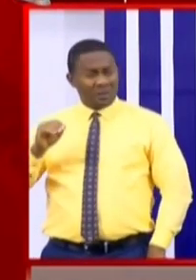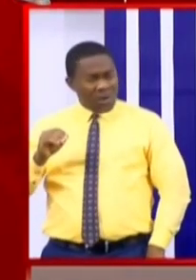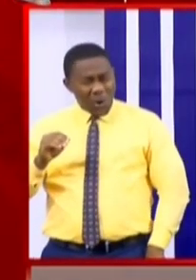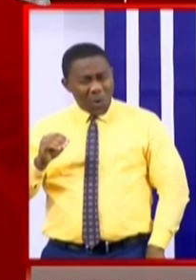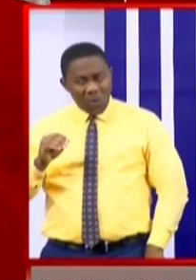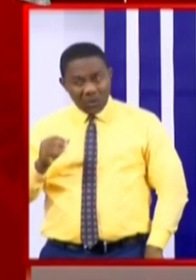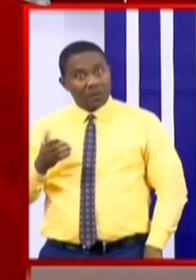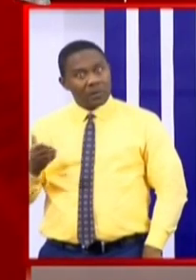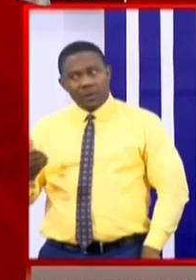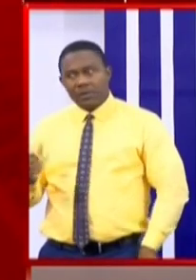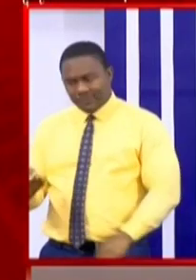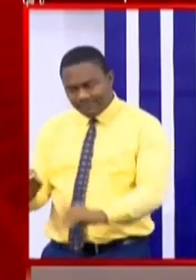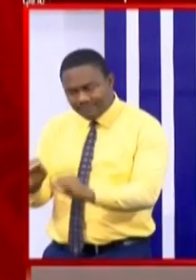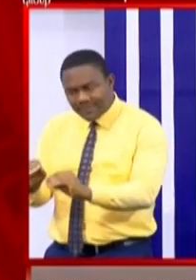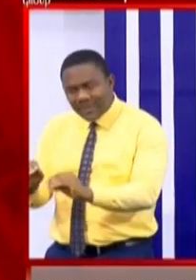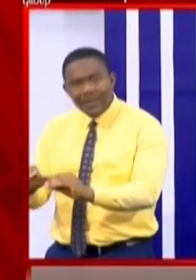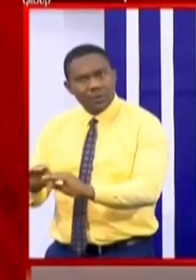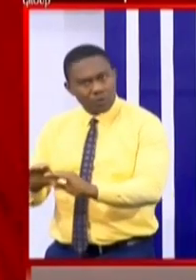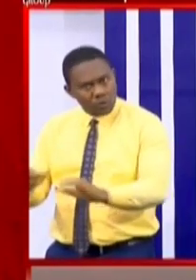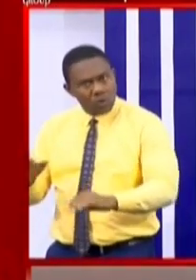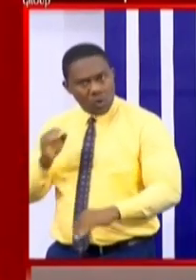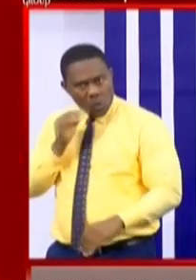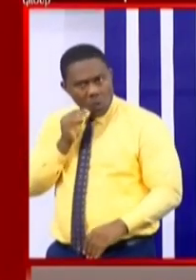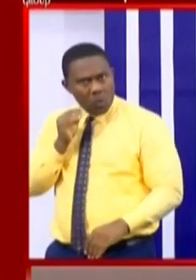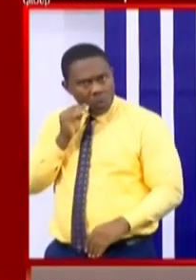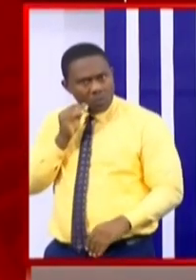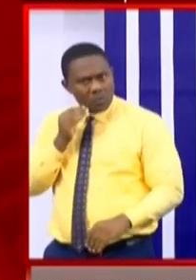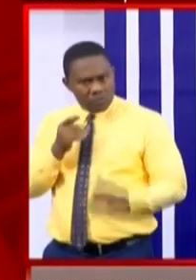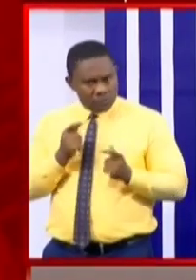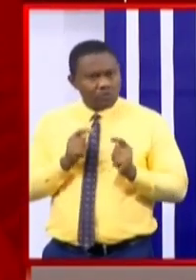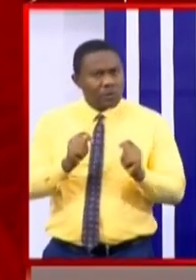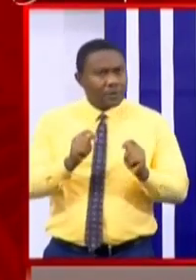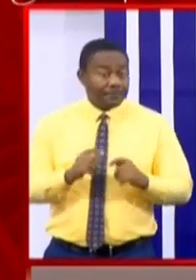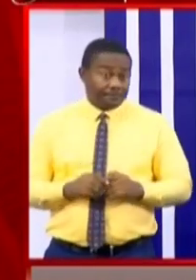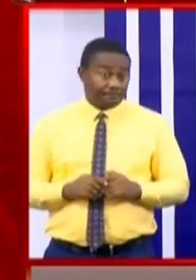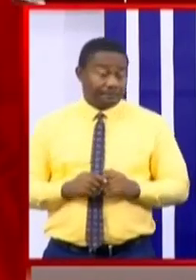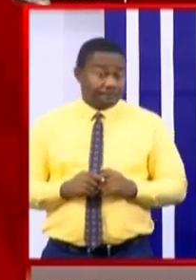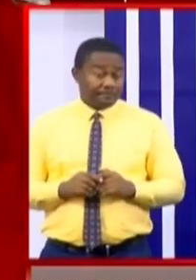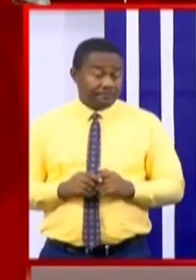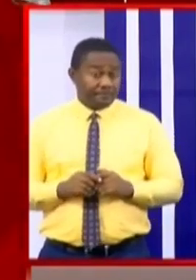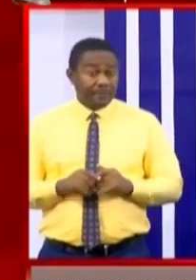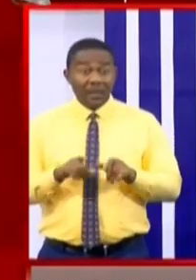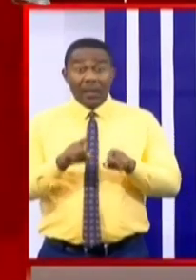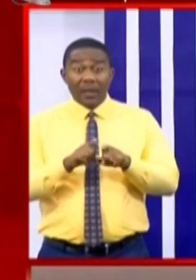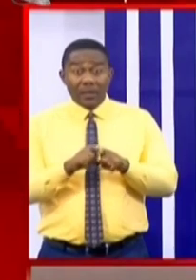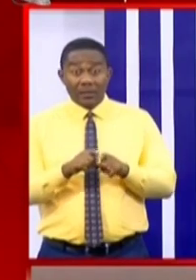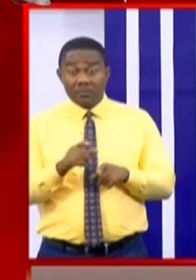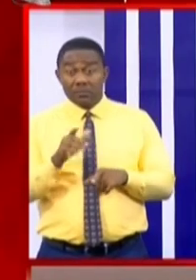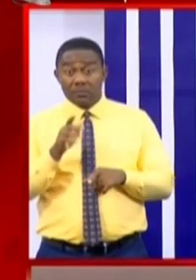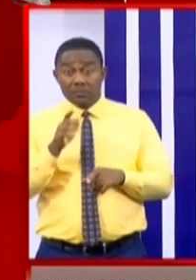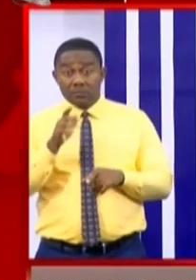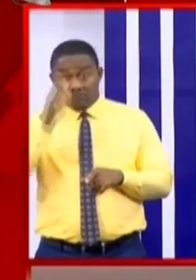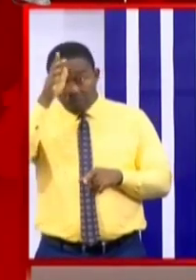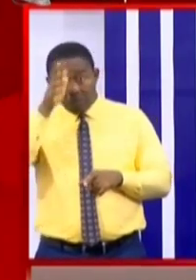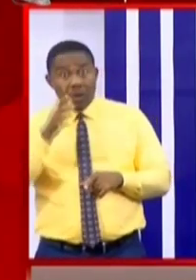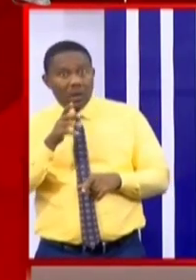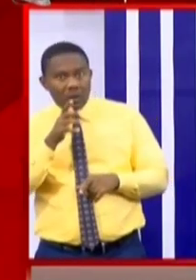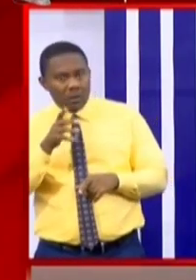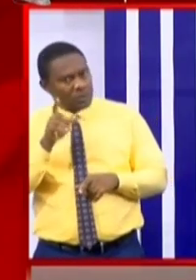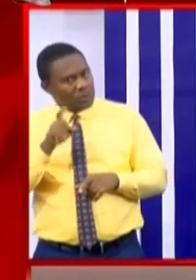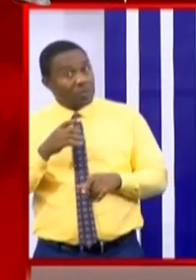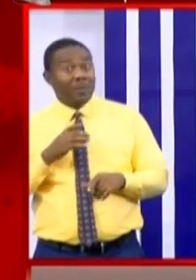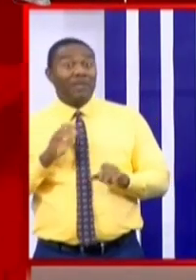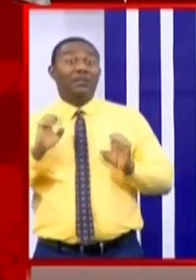engage our children. Let's have time with them and work with them. As parents, we want to also make time to exercise.